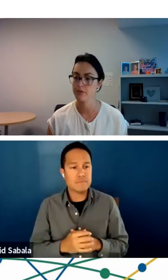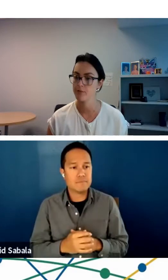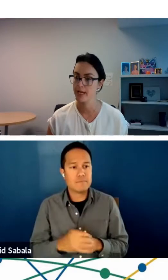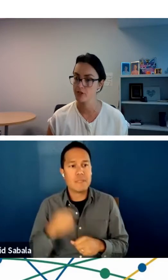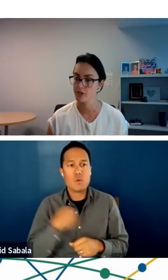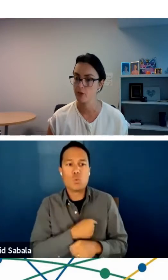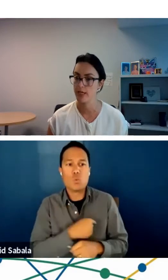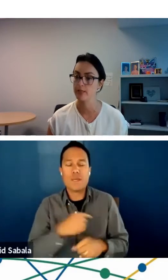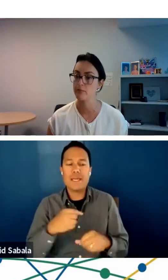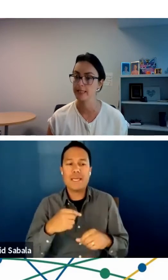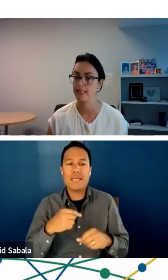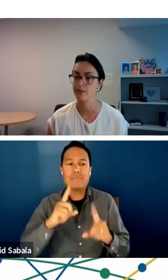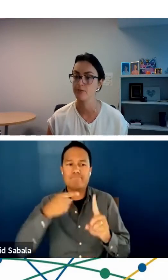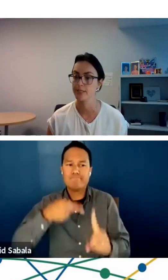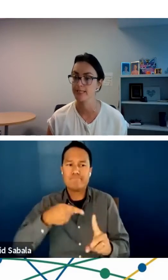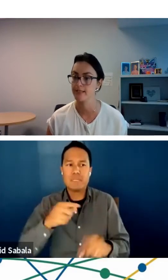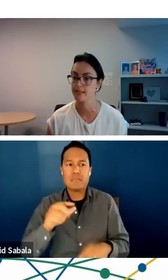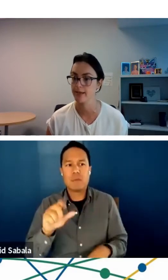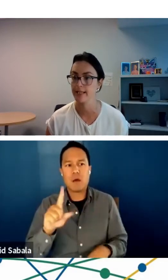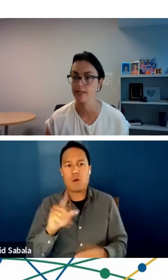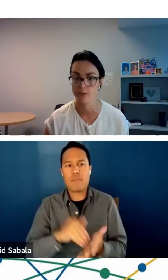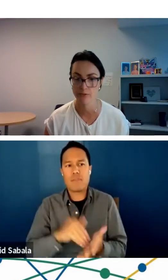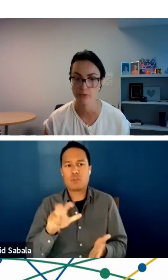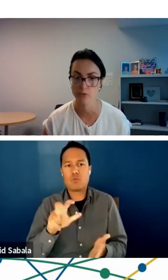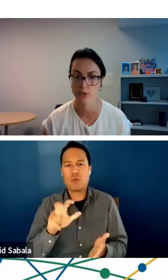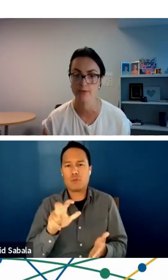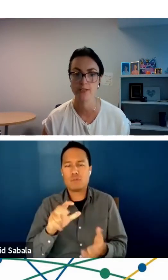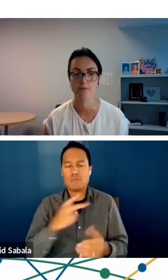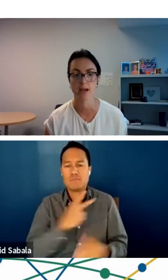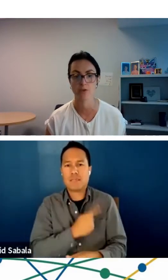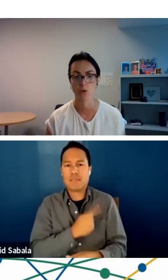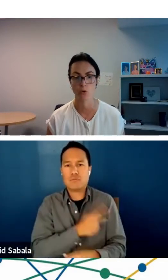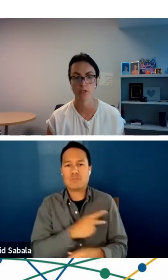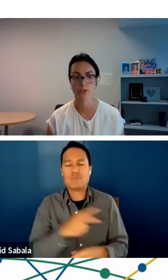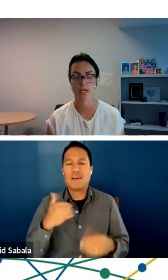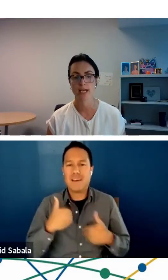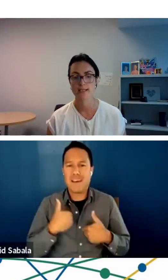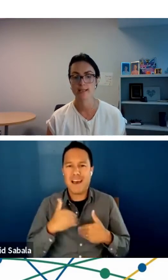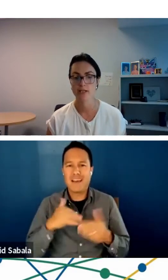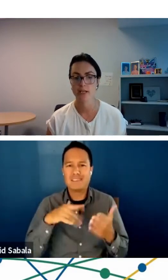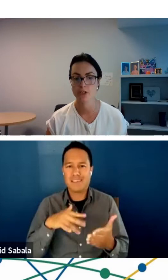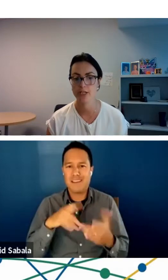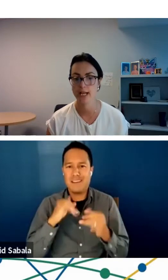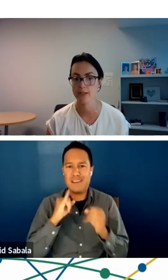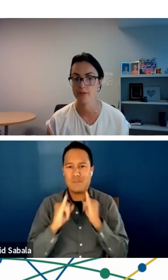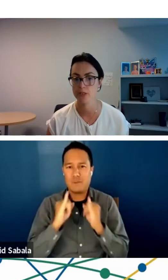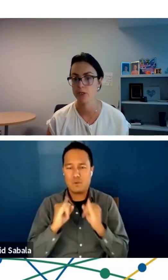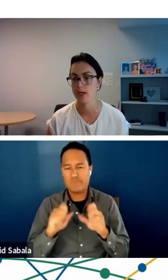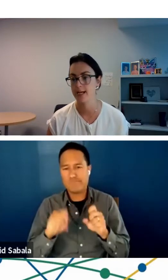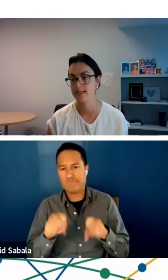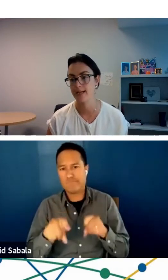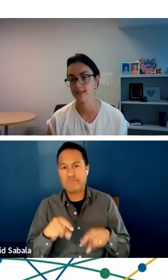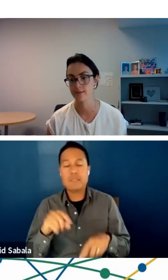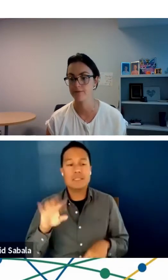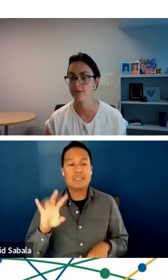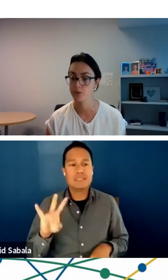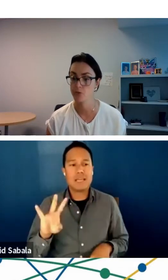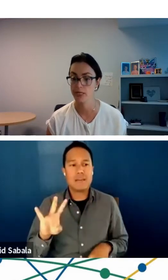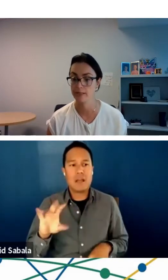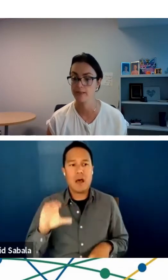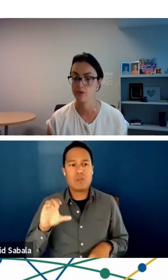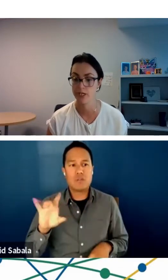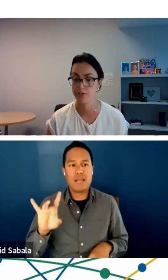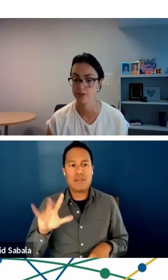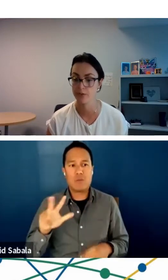1,300 patients who had completed a recent study interview as one of these five cohorts. 783 were contacted the